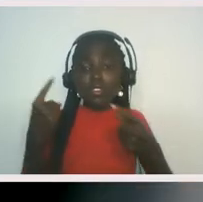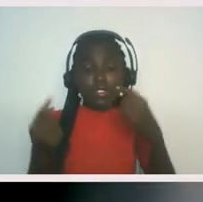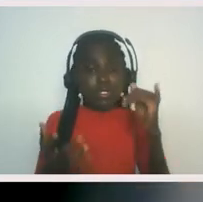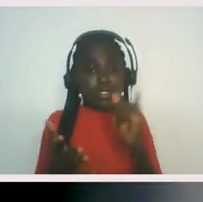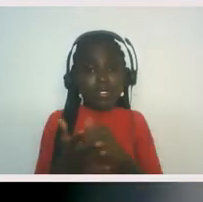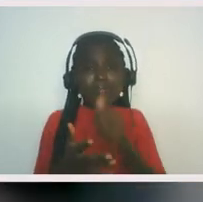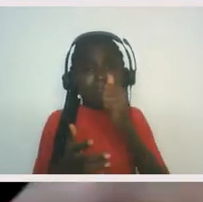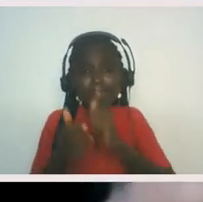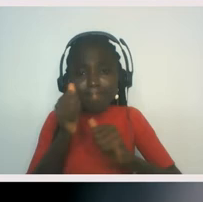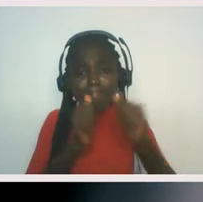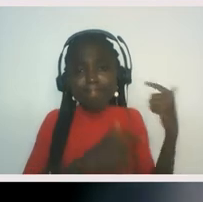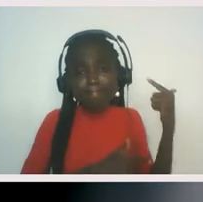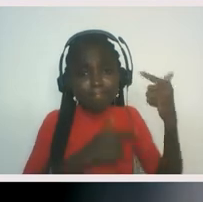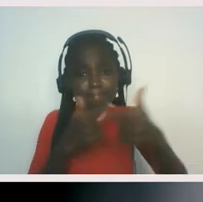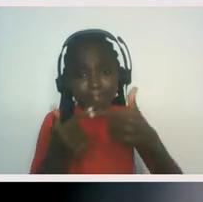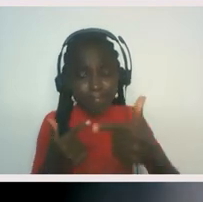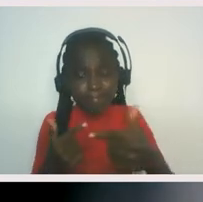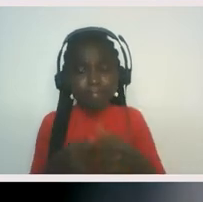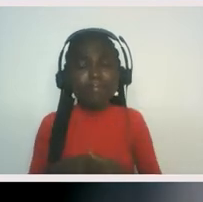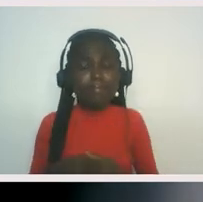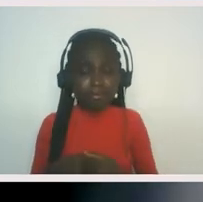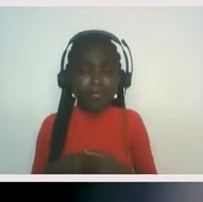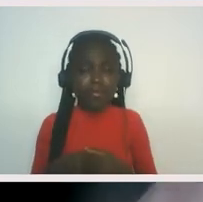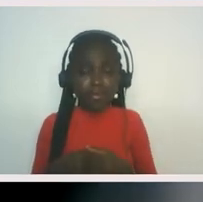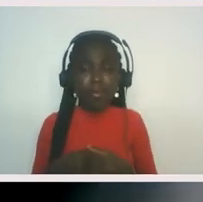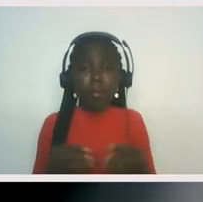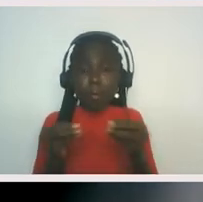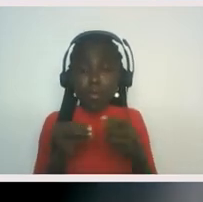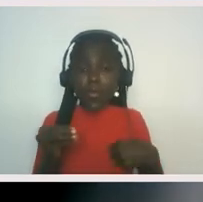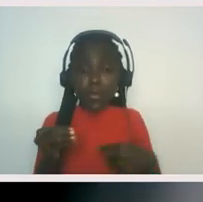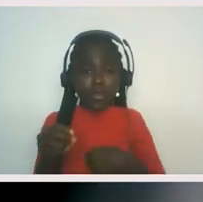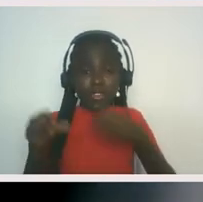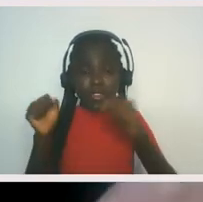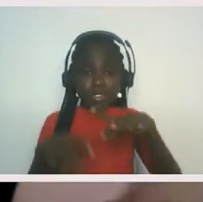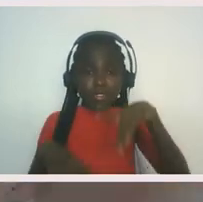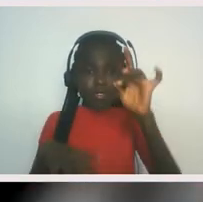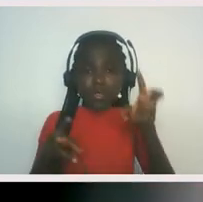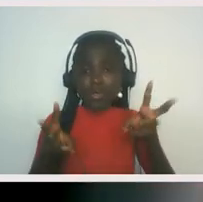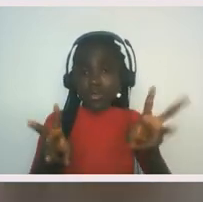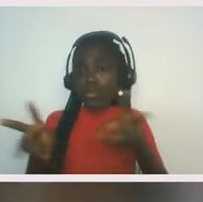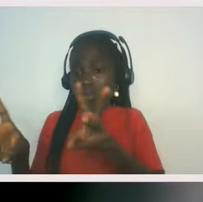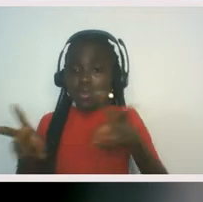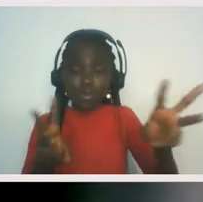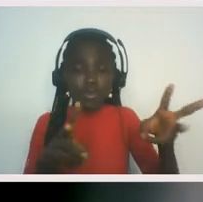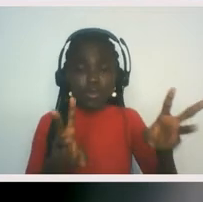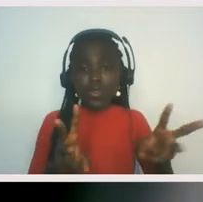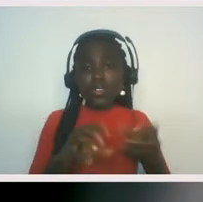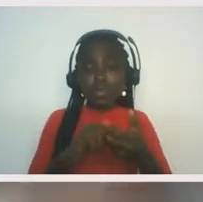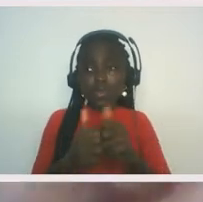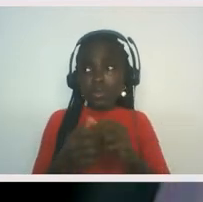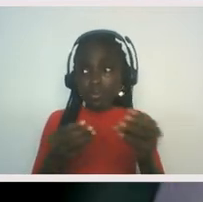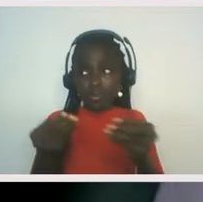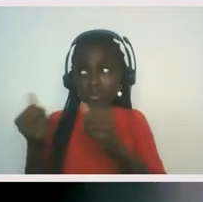legacy, the more we can find ways to resolve the problems.